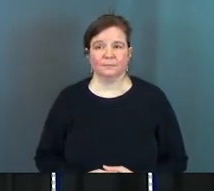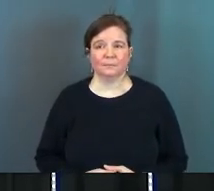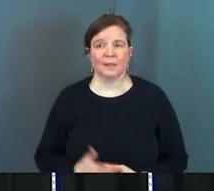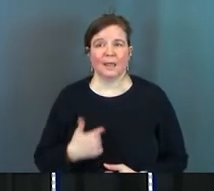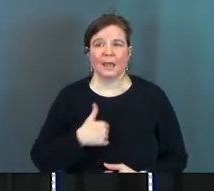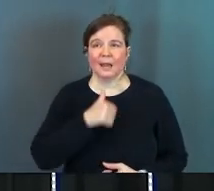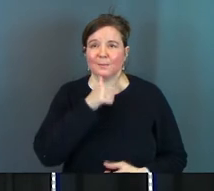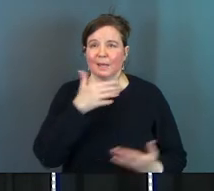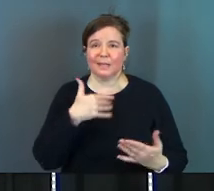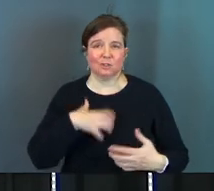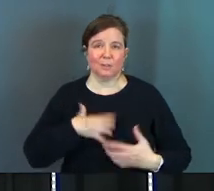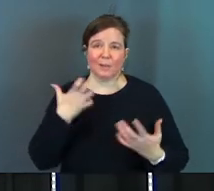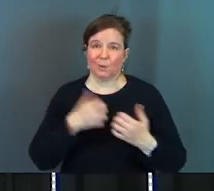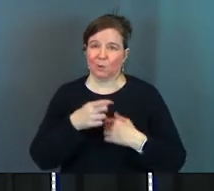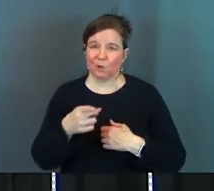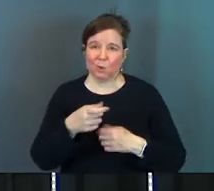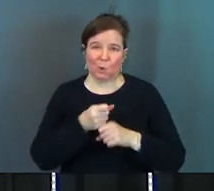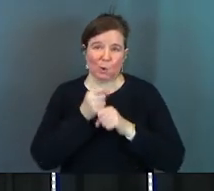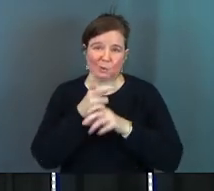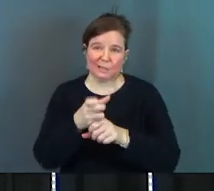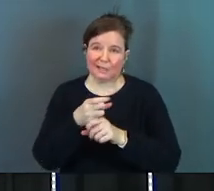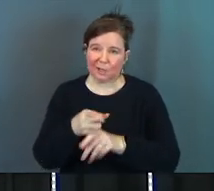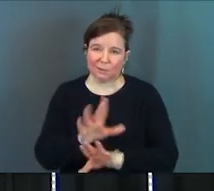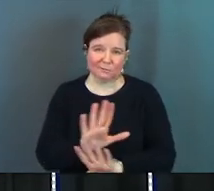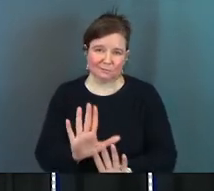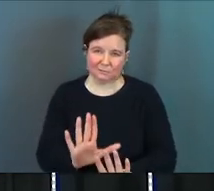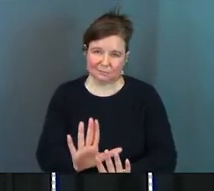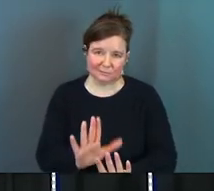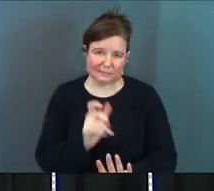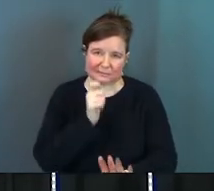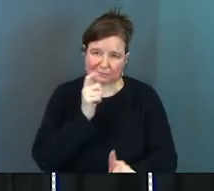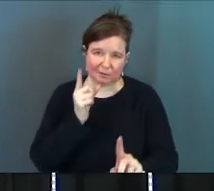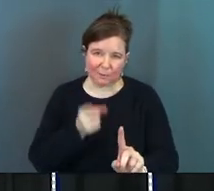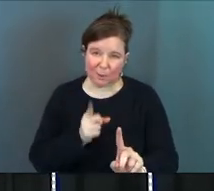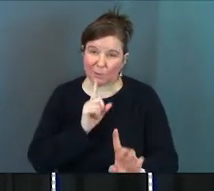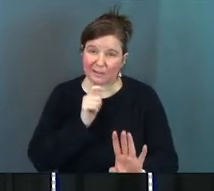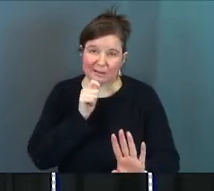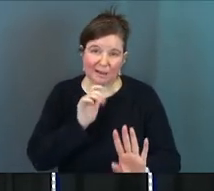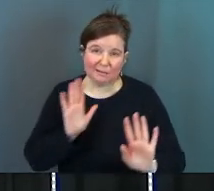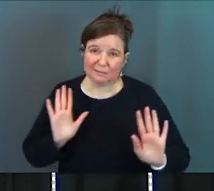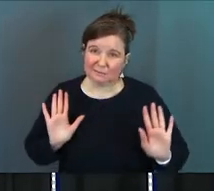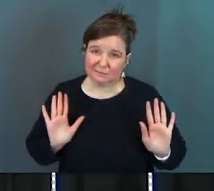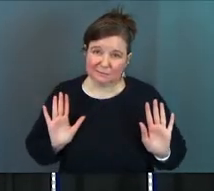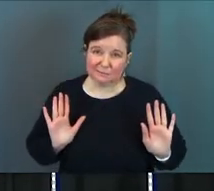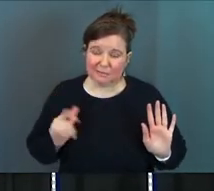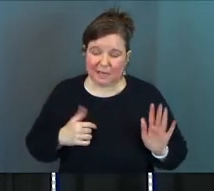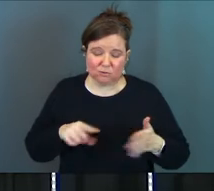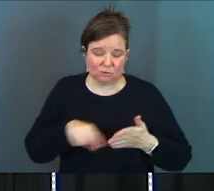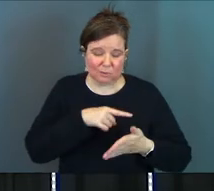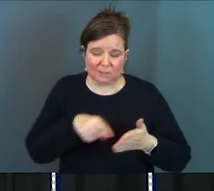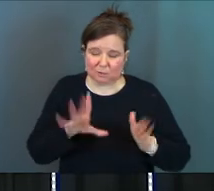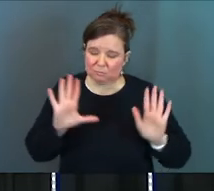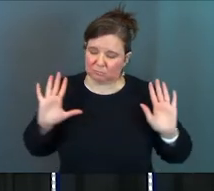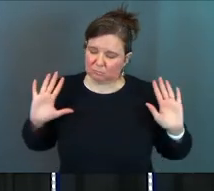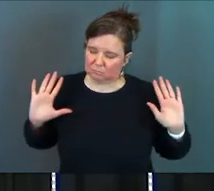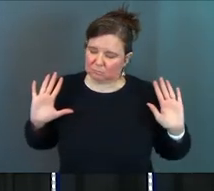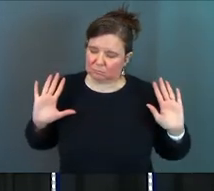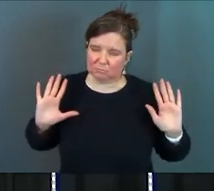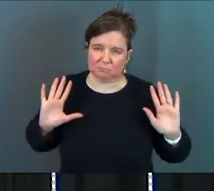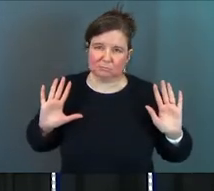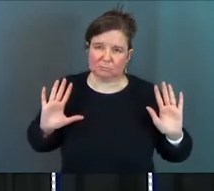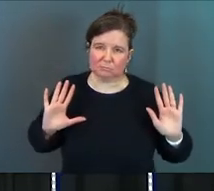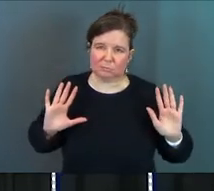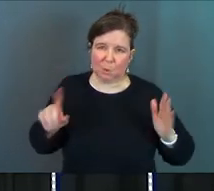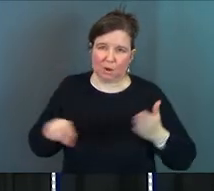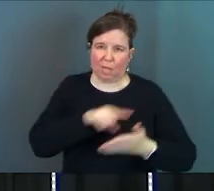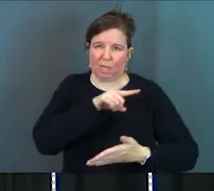and I'm not here to be angry with you or to yell at you I'm really not not here to criticize you or to tear you